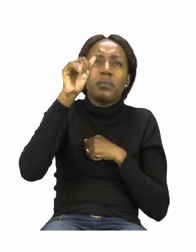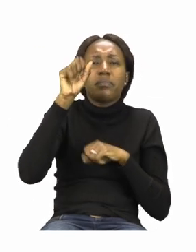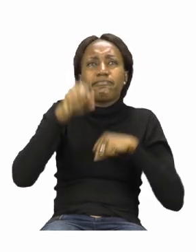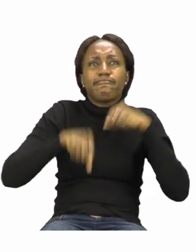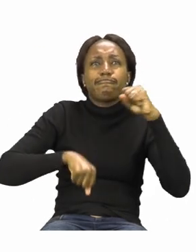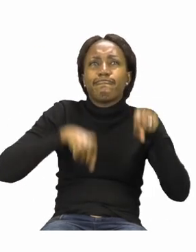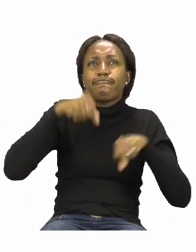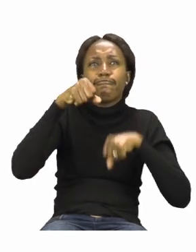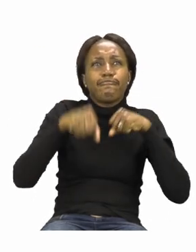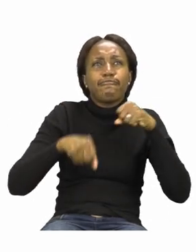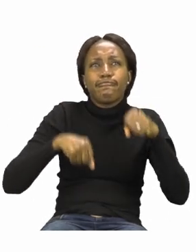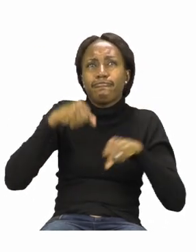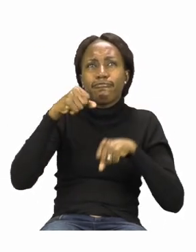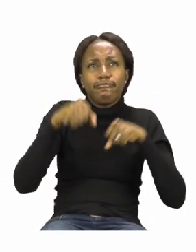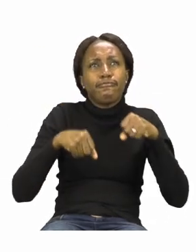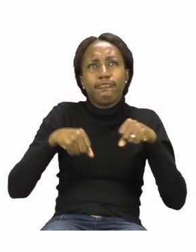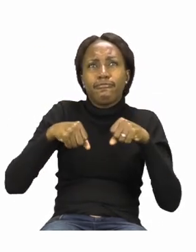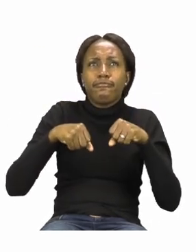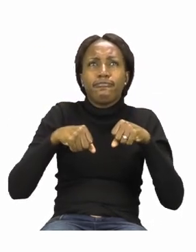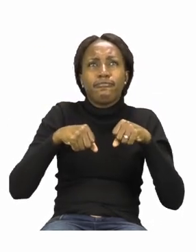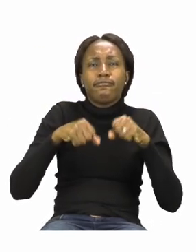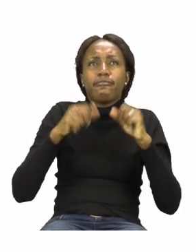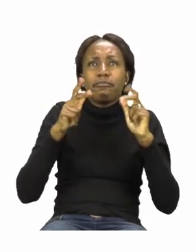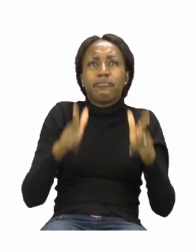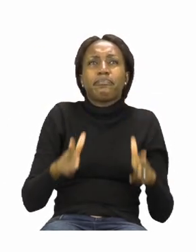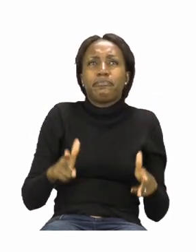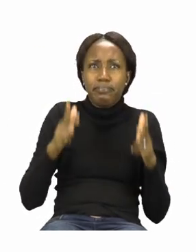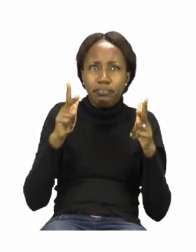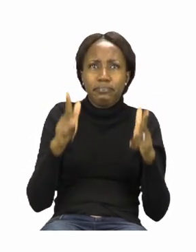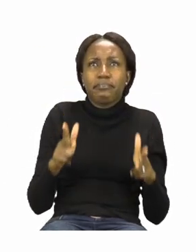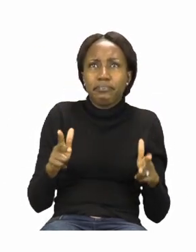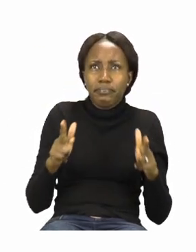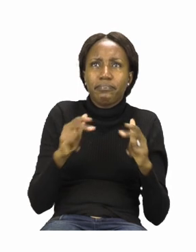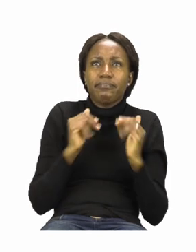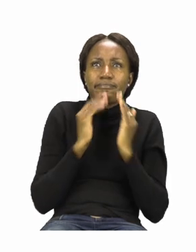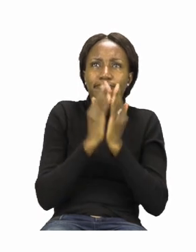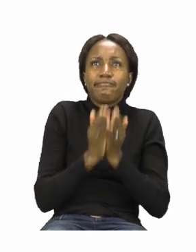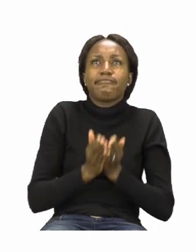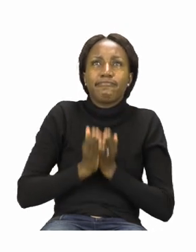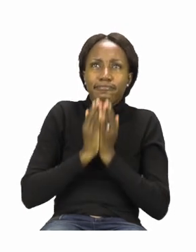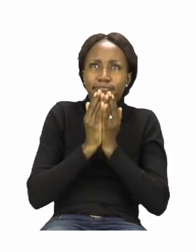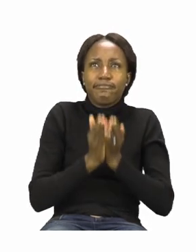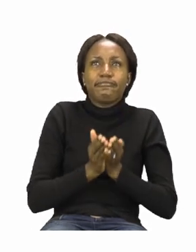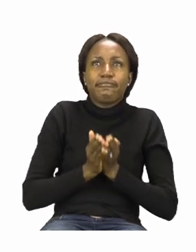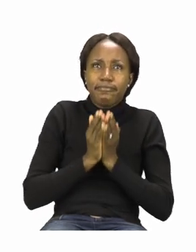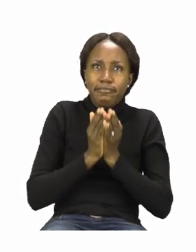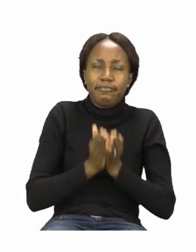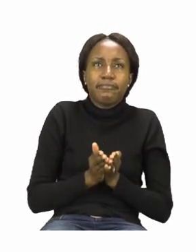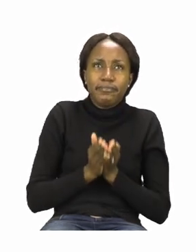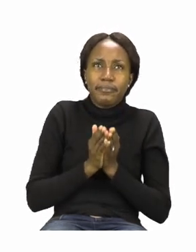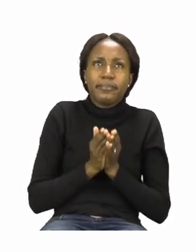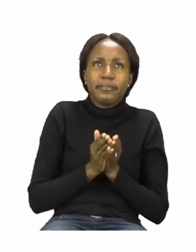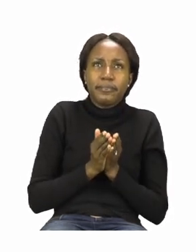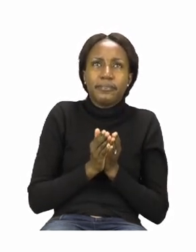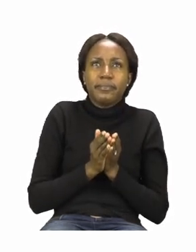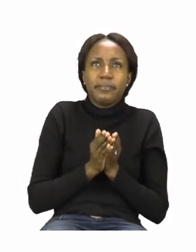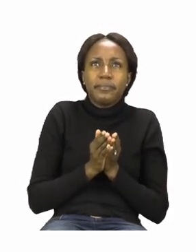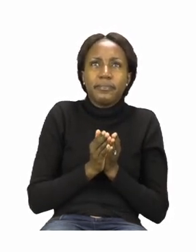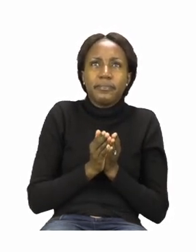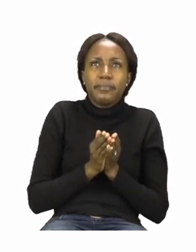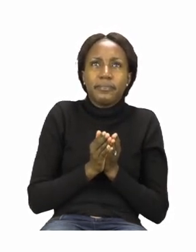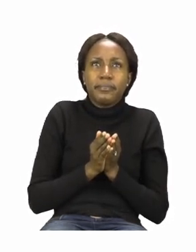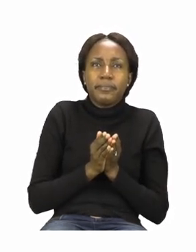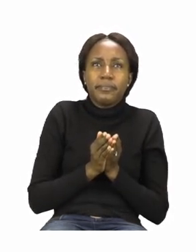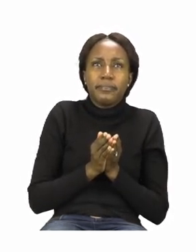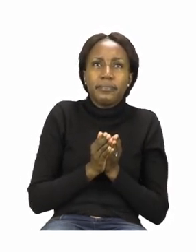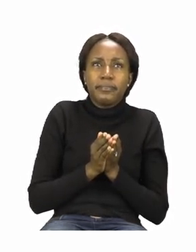bicycle, a train and a boat. It is